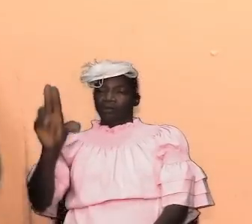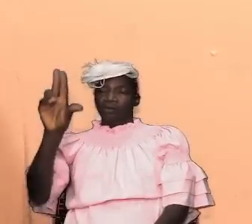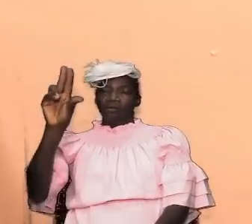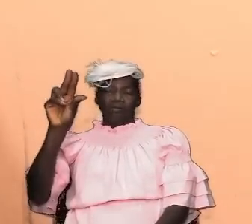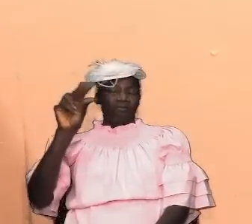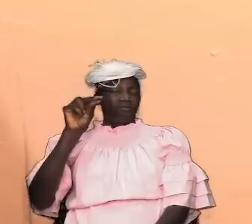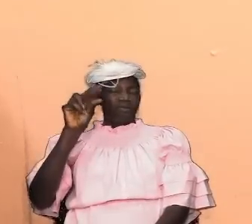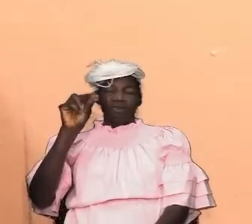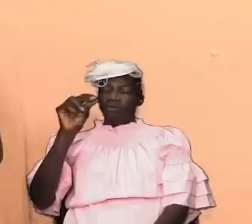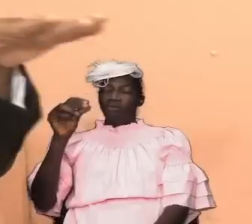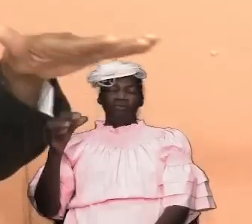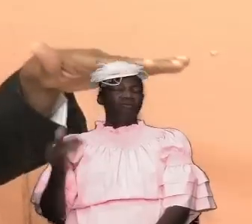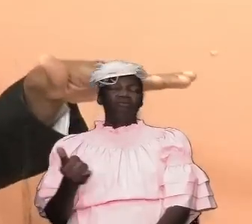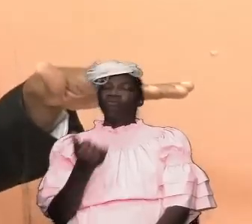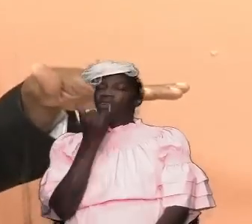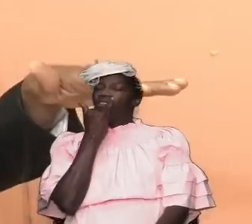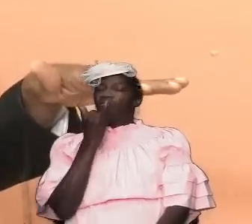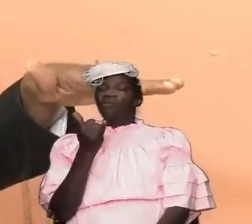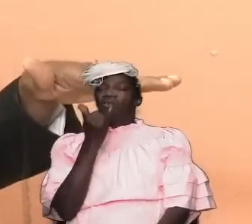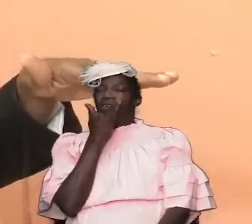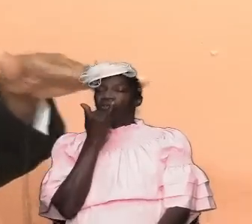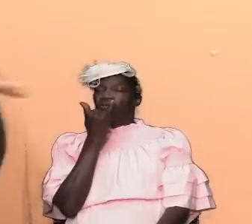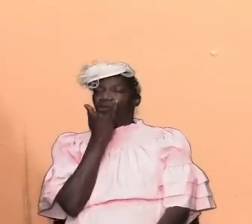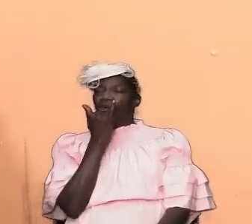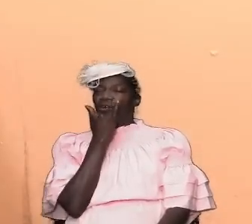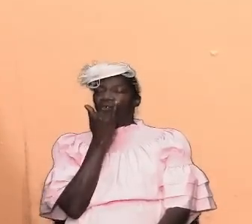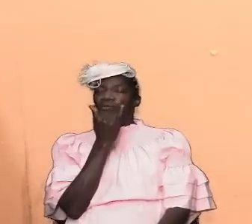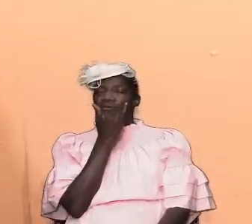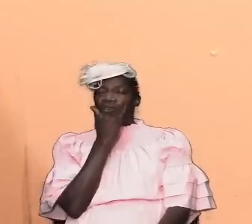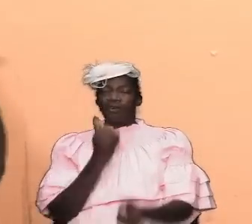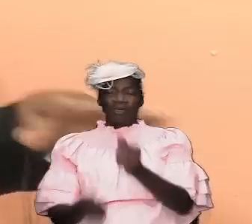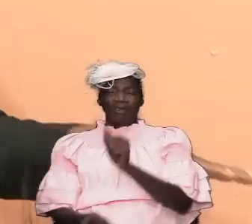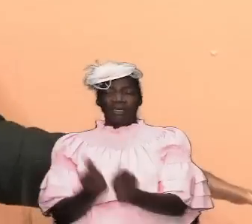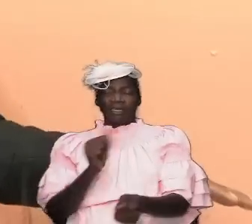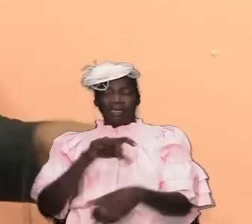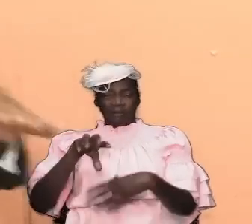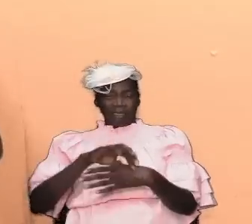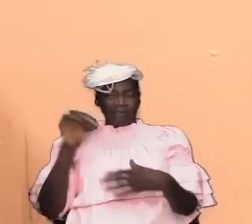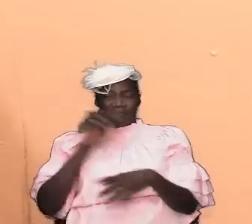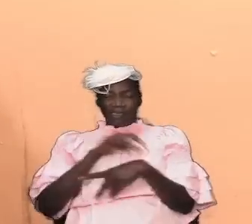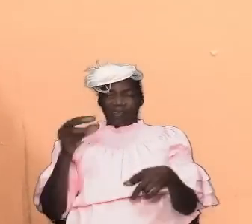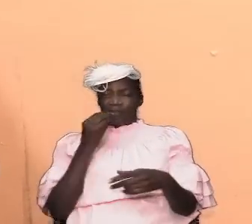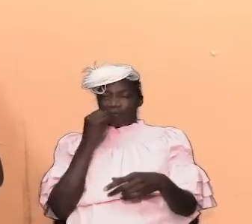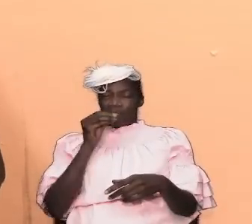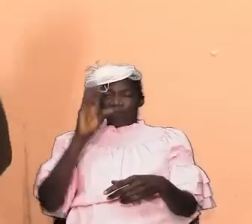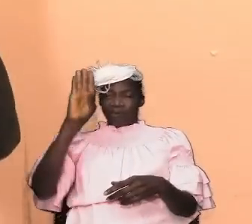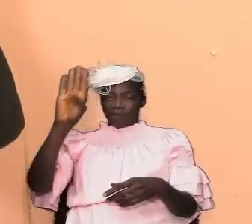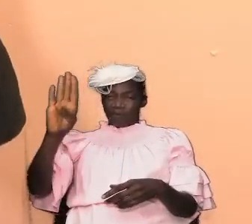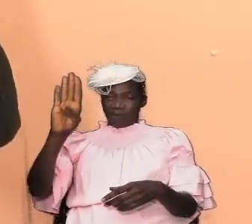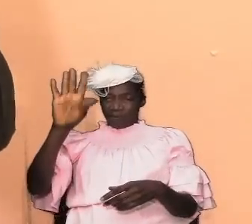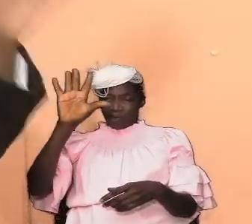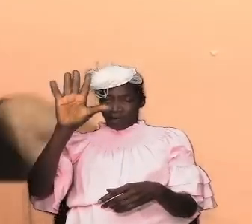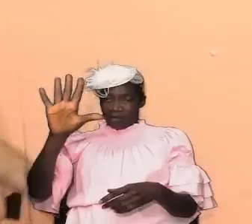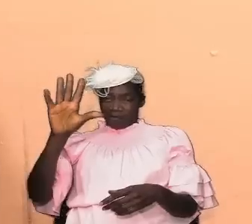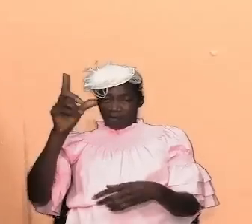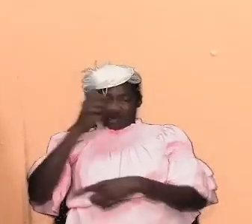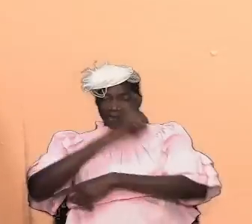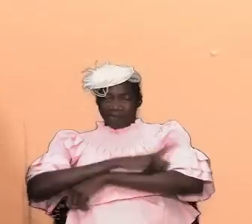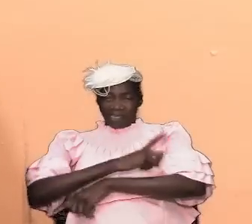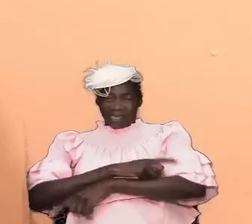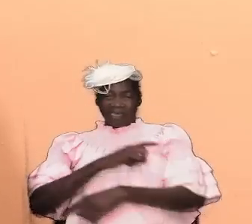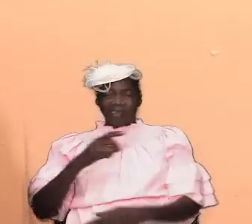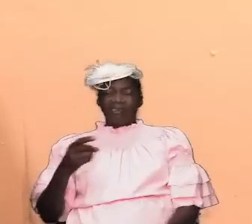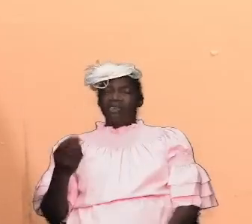wrong they say there's no need to damage your flesh and don't eat for four days and three days and five days that is nonsense